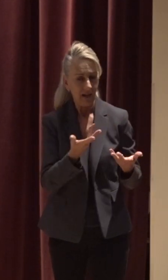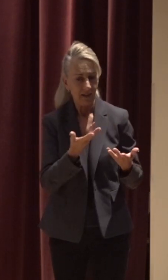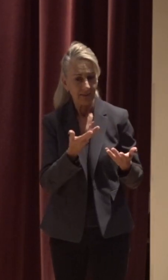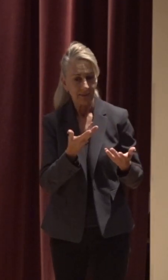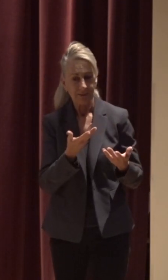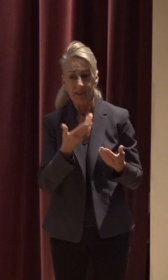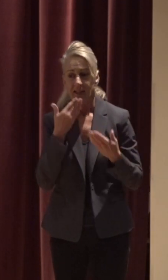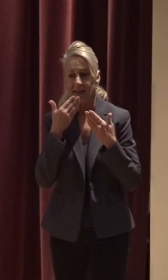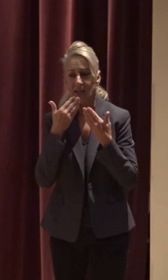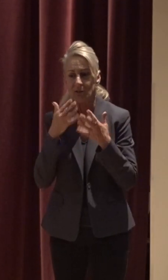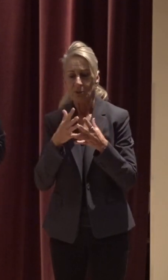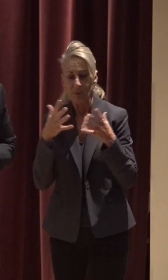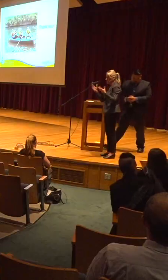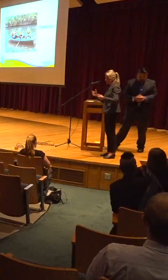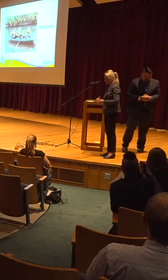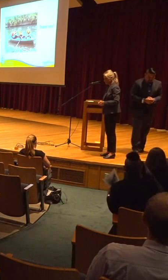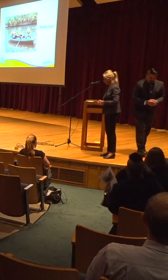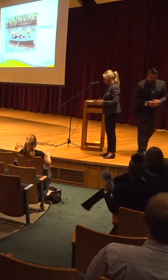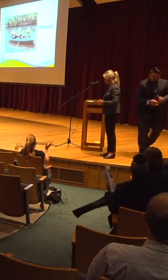touch Thank you so much